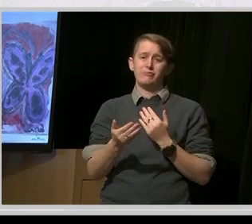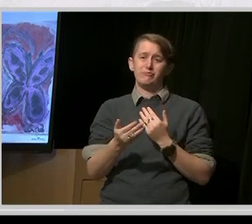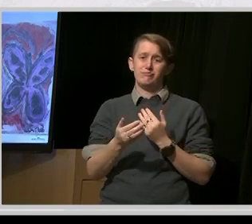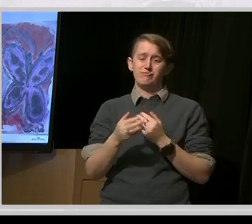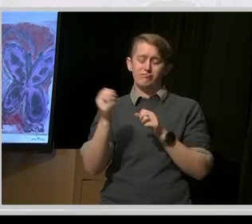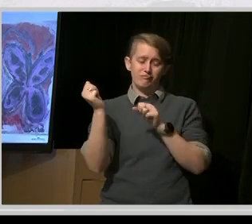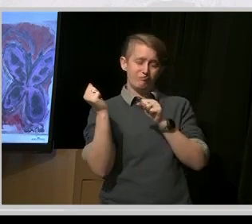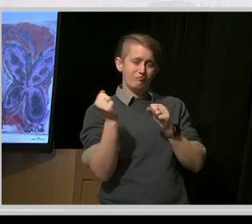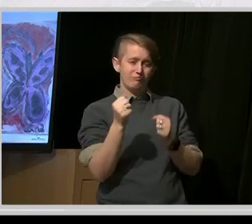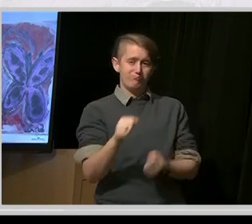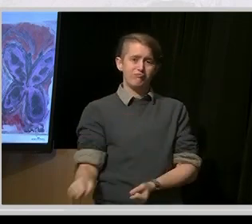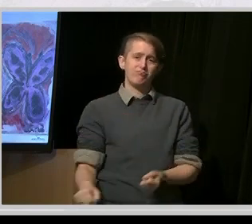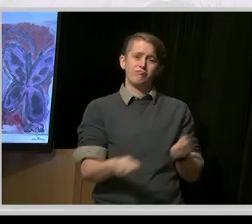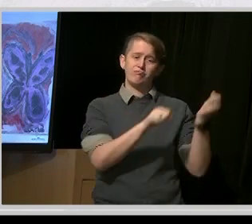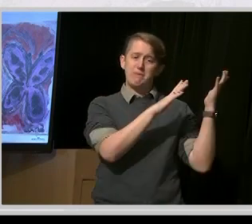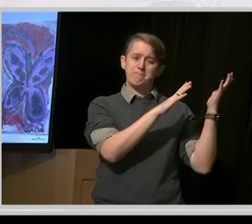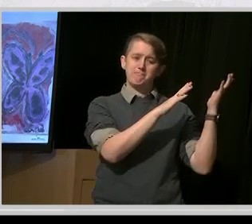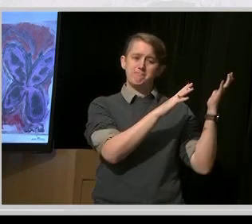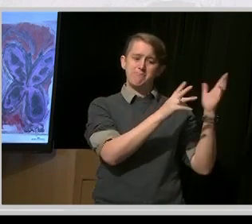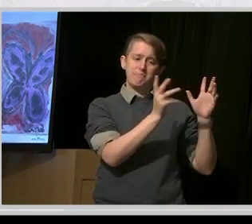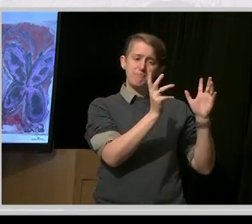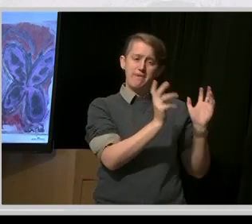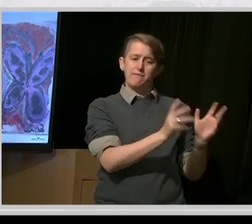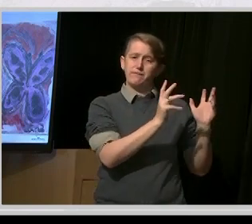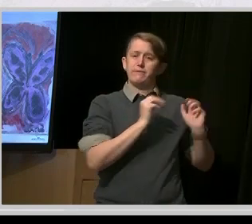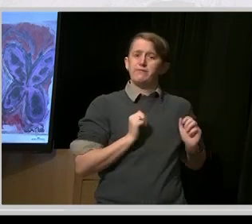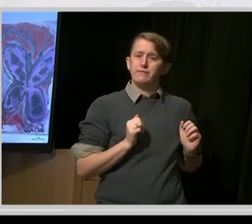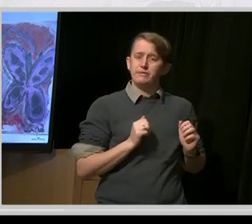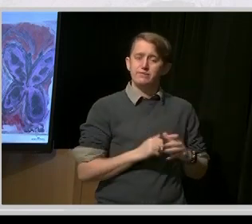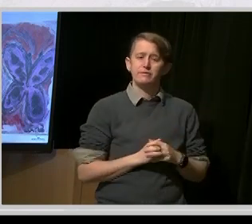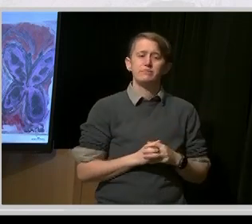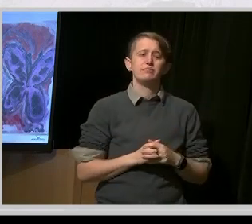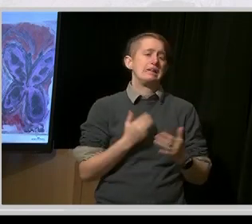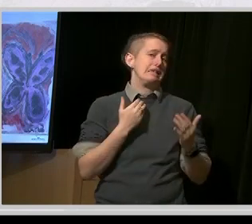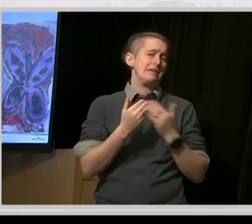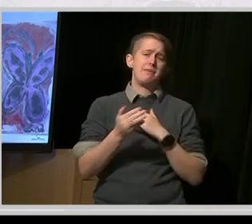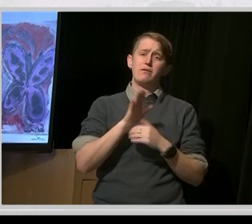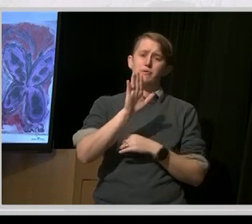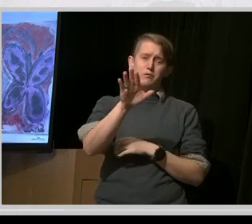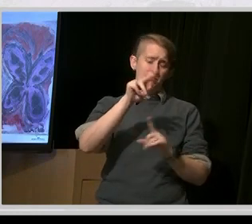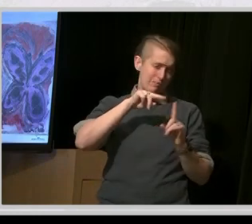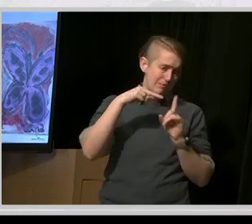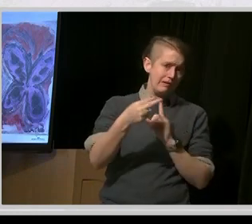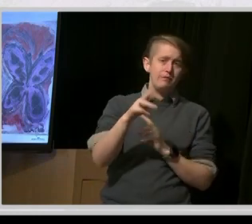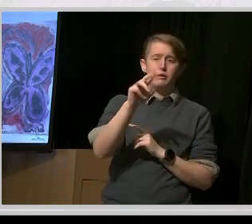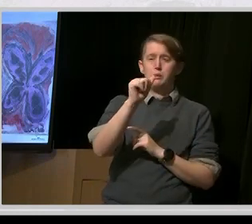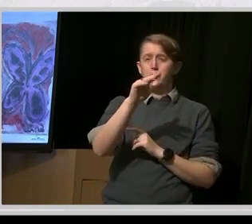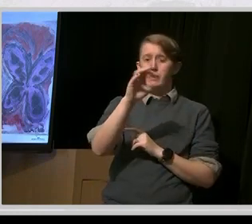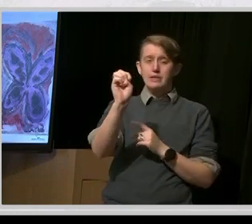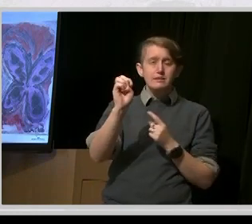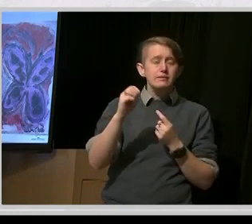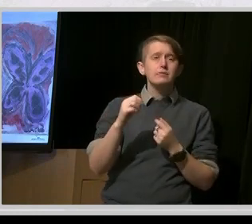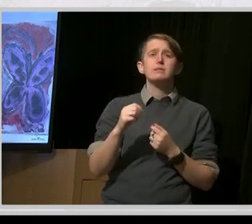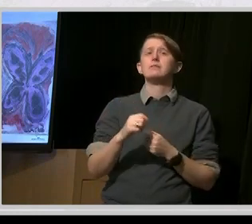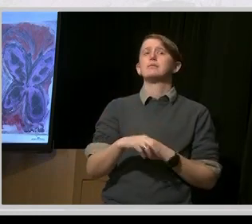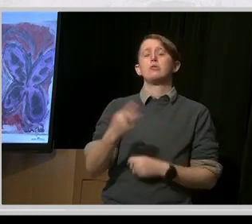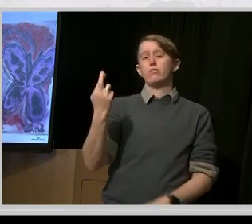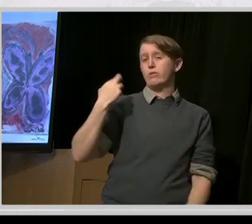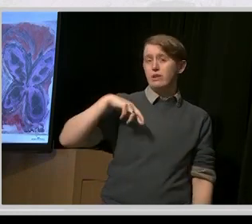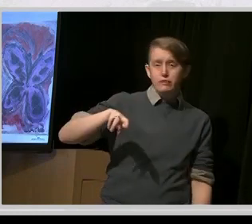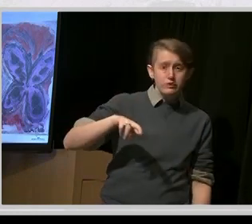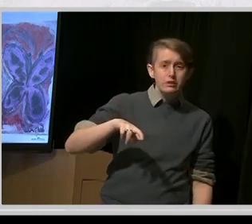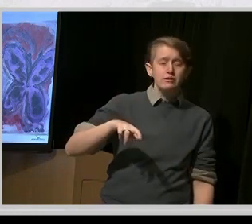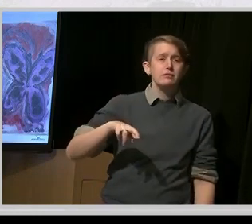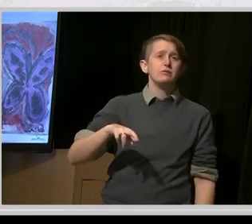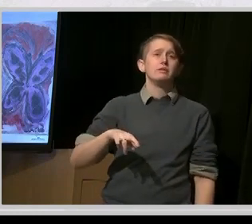No matter your views on race, religion, or